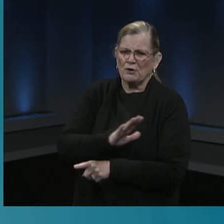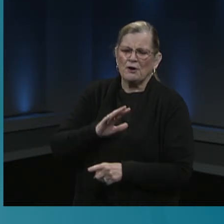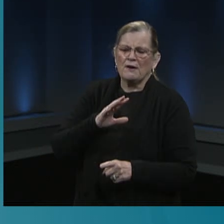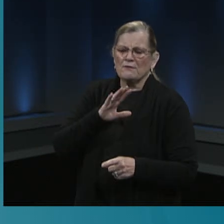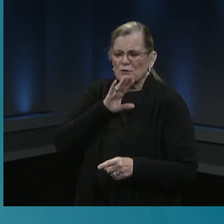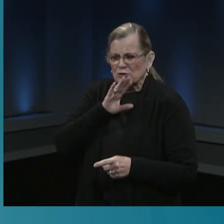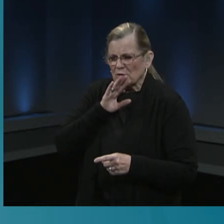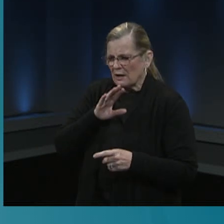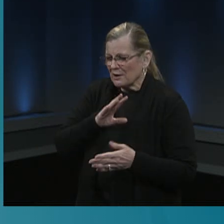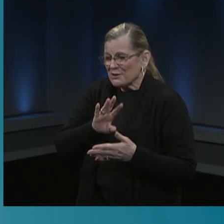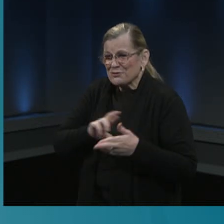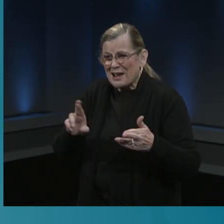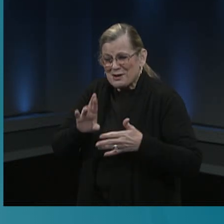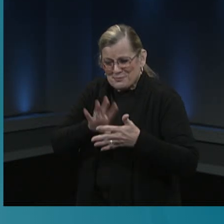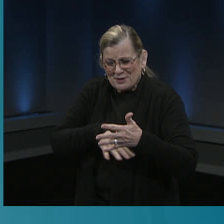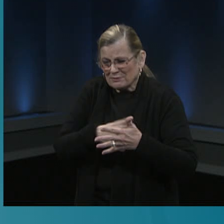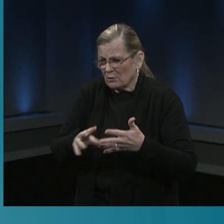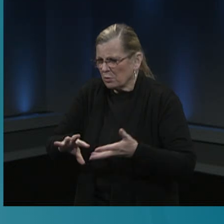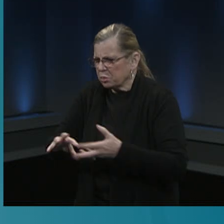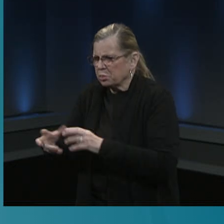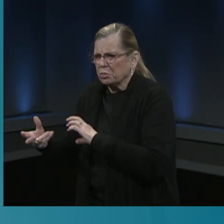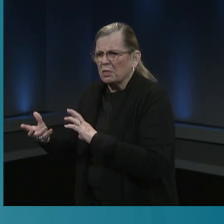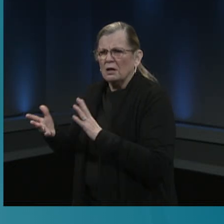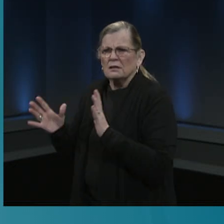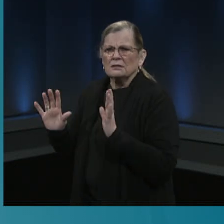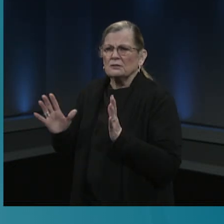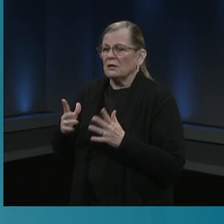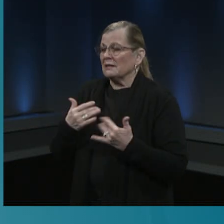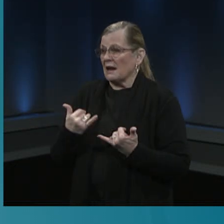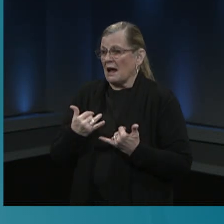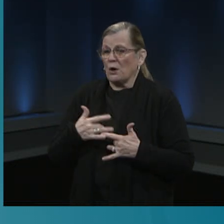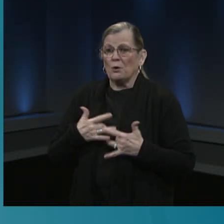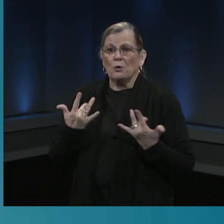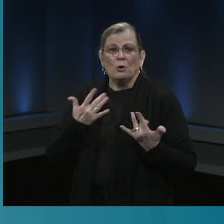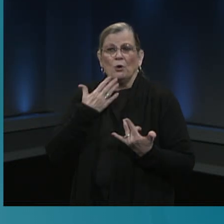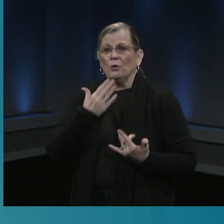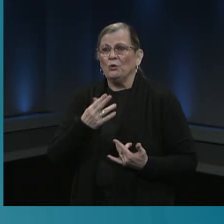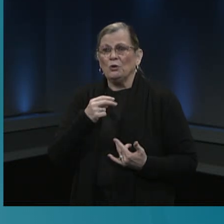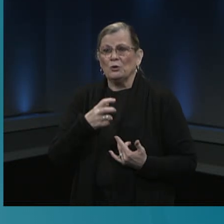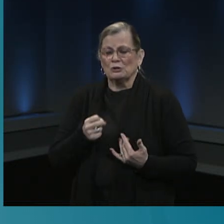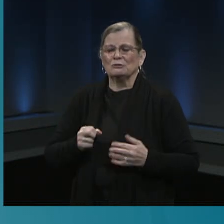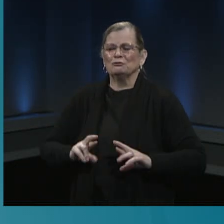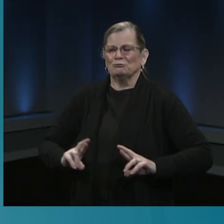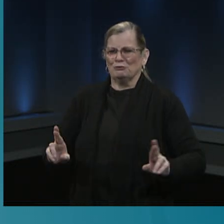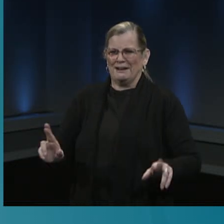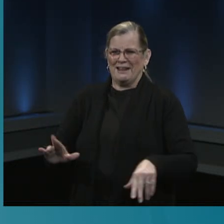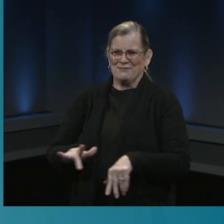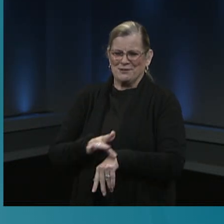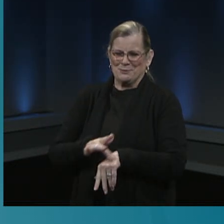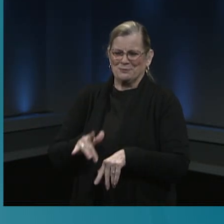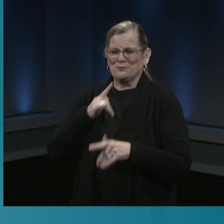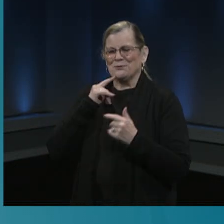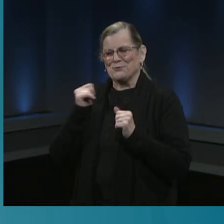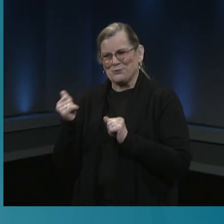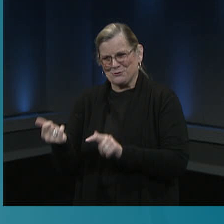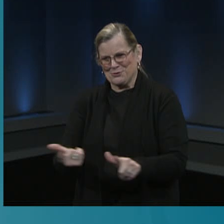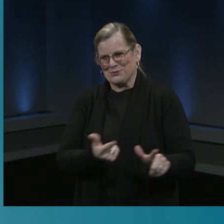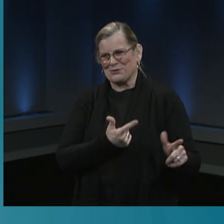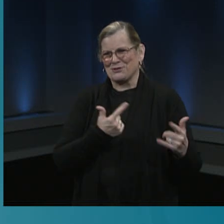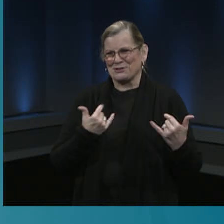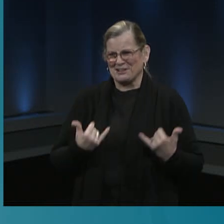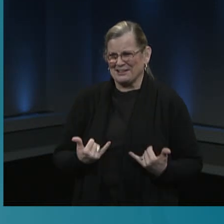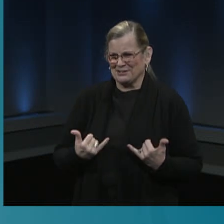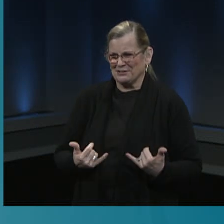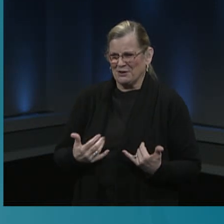hope in our community. But the good news is the vaccine is now available for our FCPS community. We have a trusted partner in